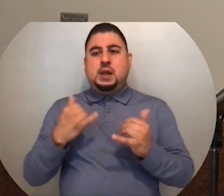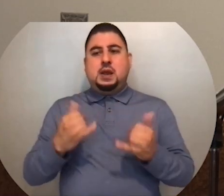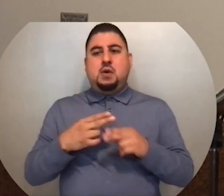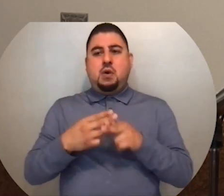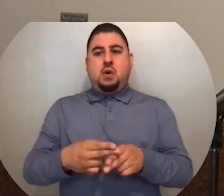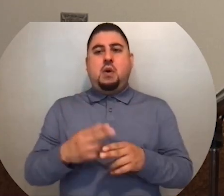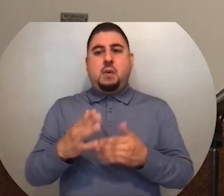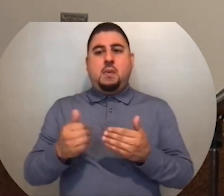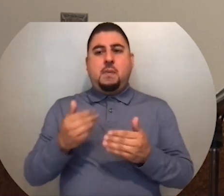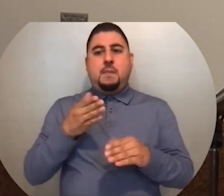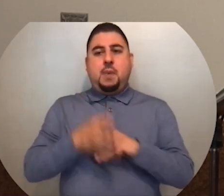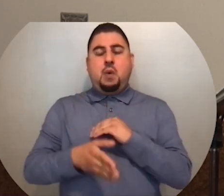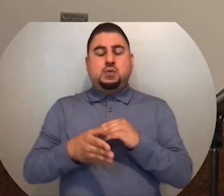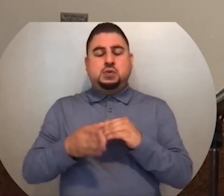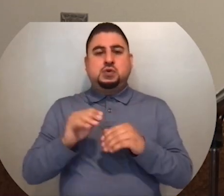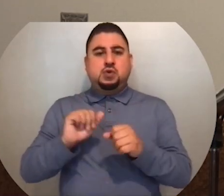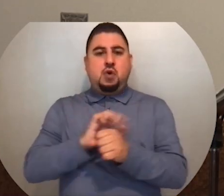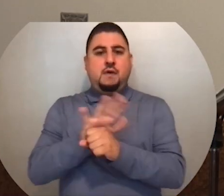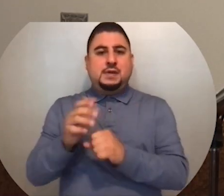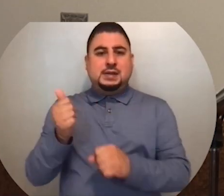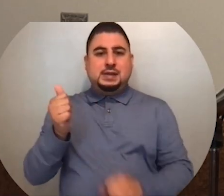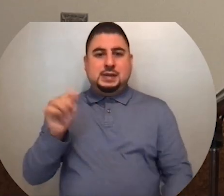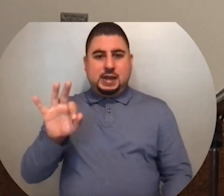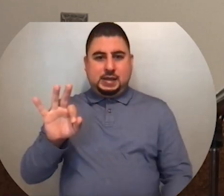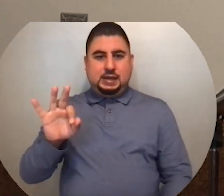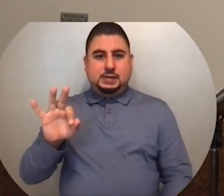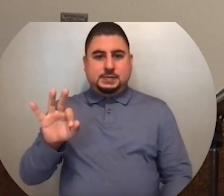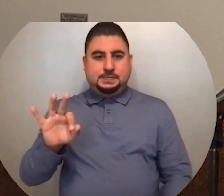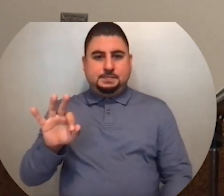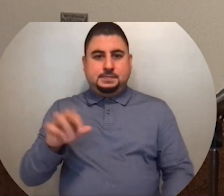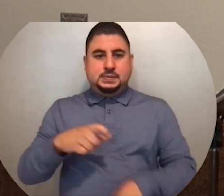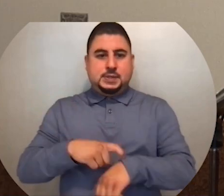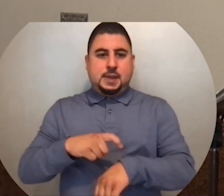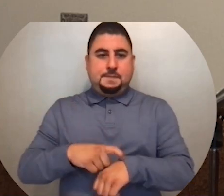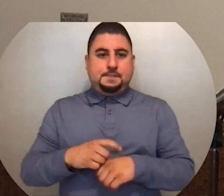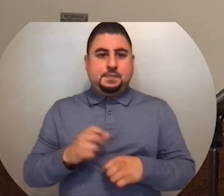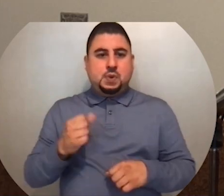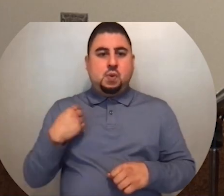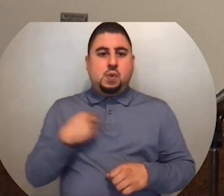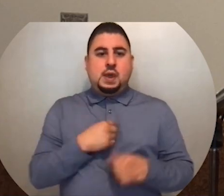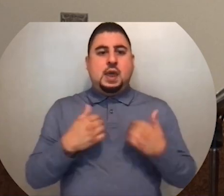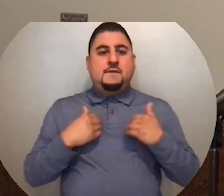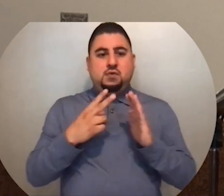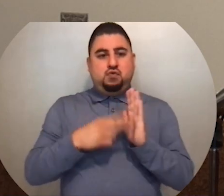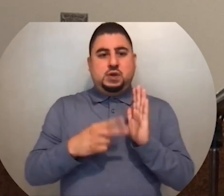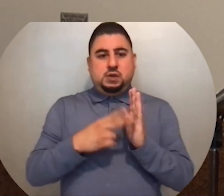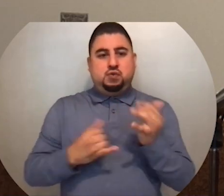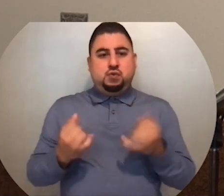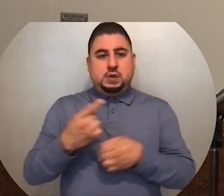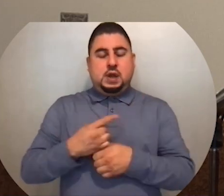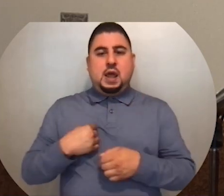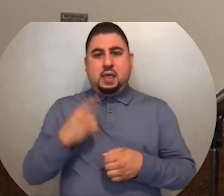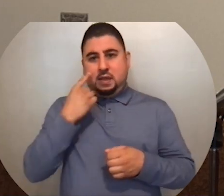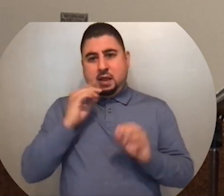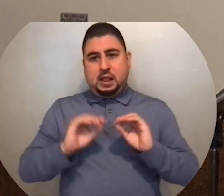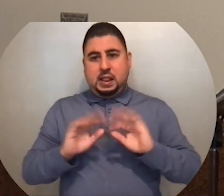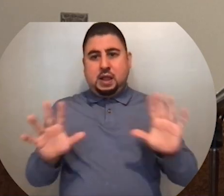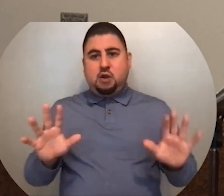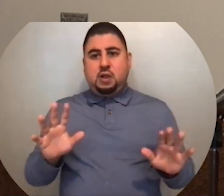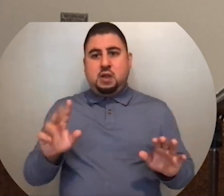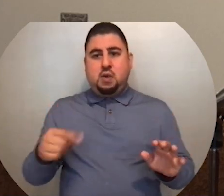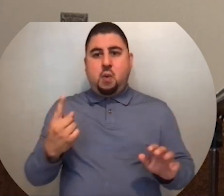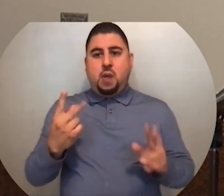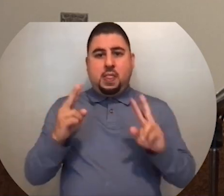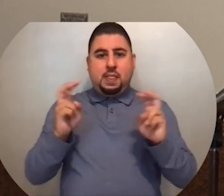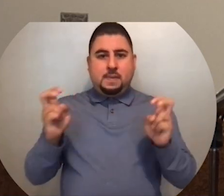call almost post-COVID-19 time. So we have these readings today, and I think clearly the one